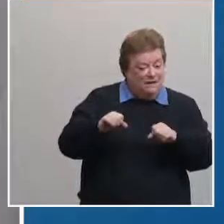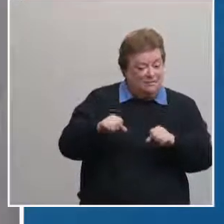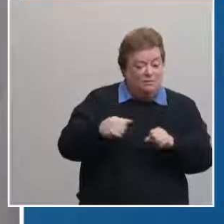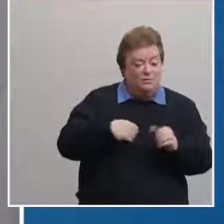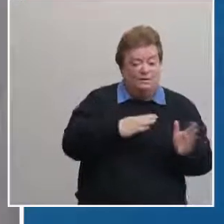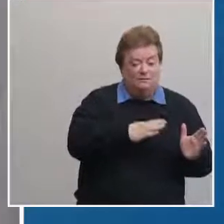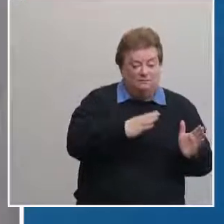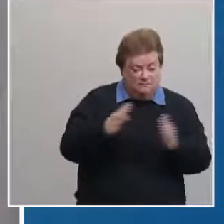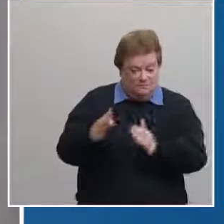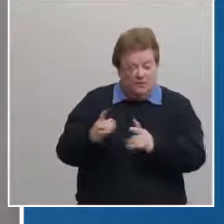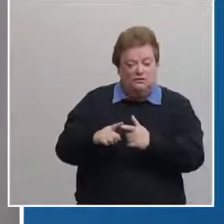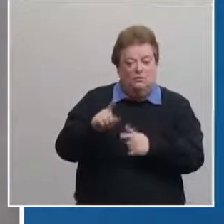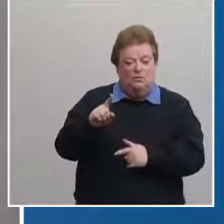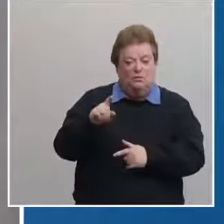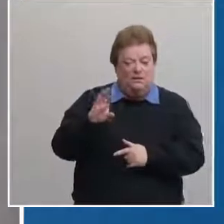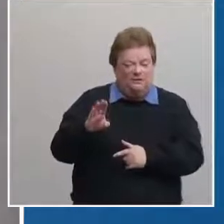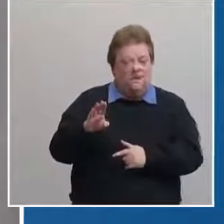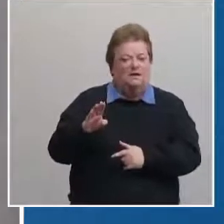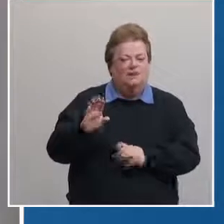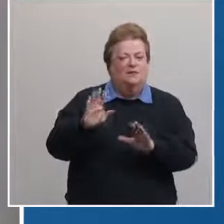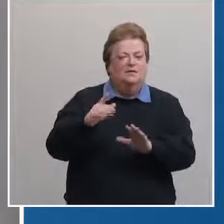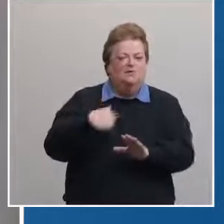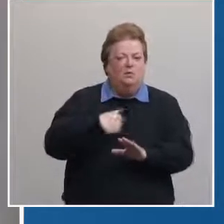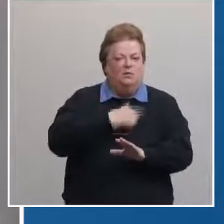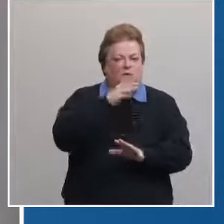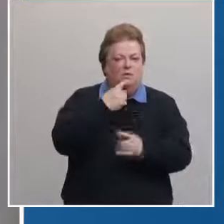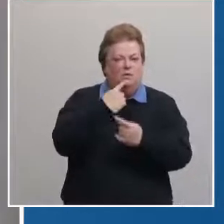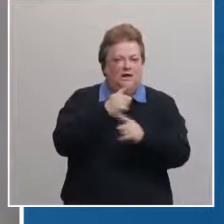move to 1b but we'll announce that